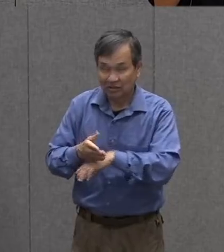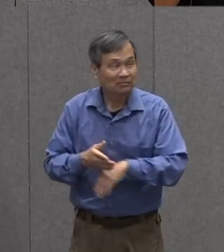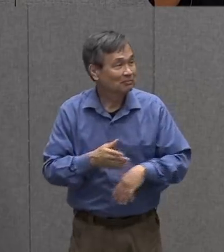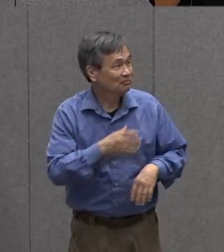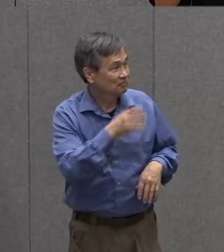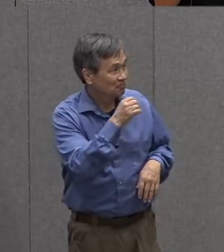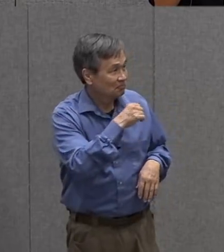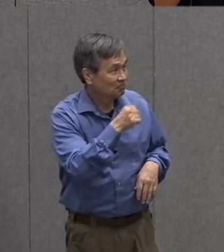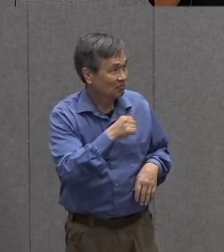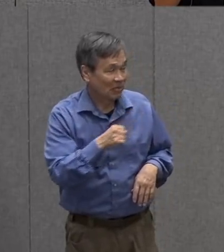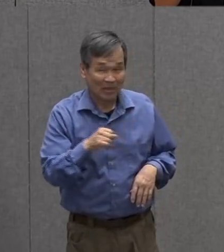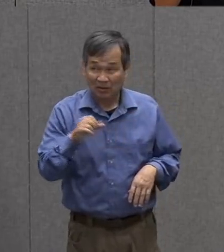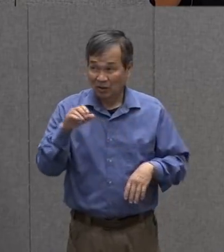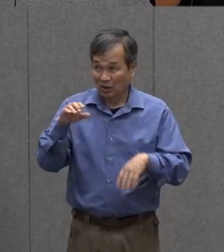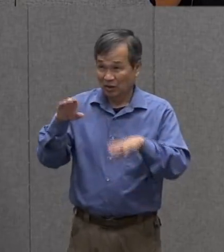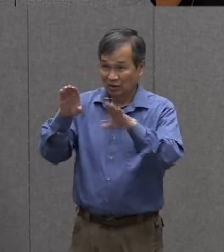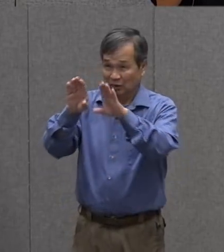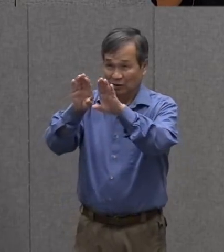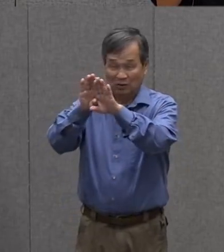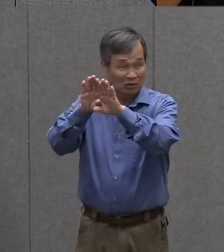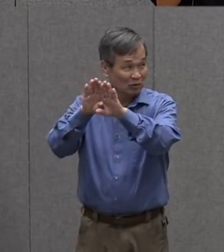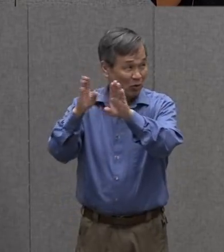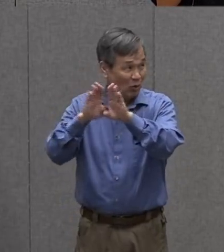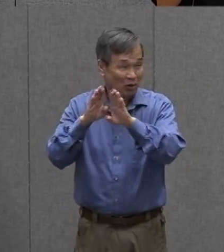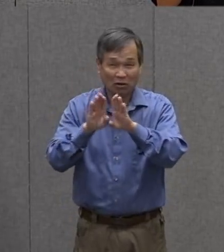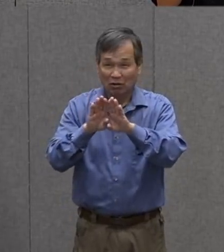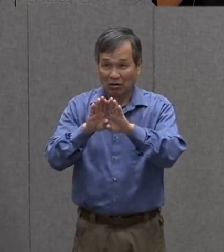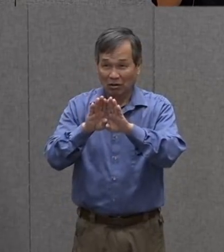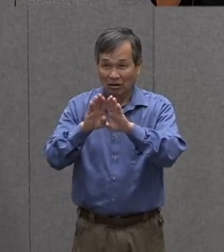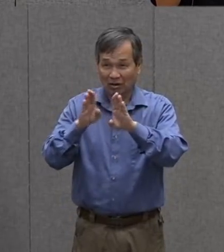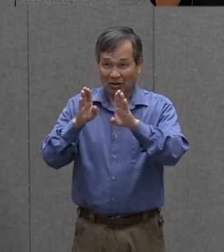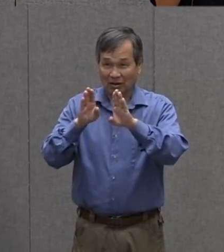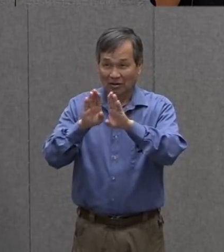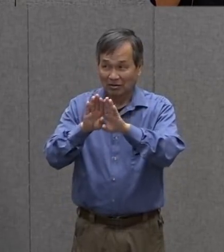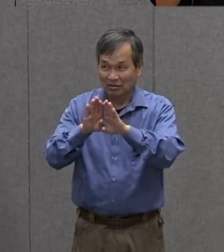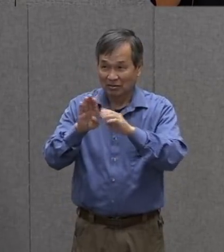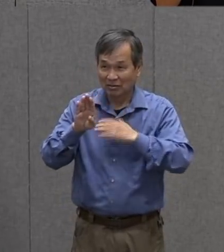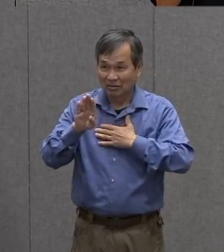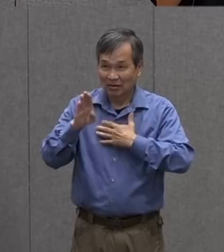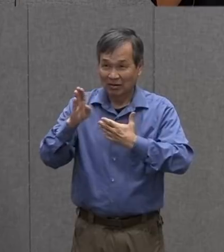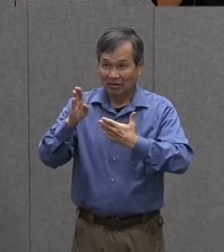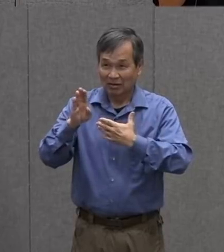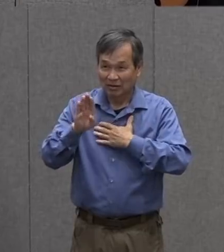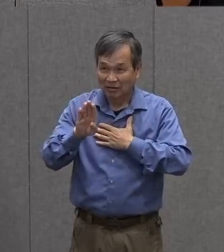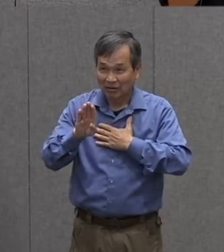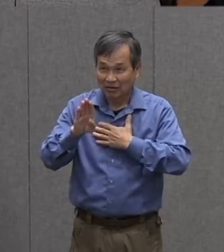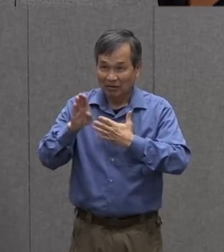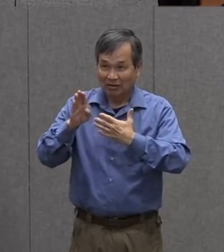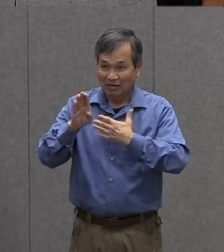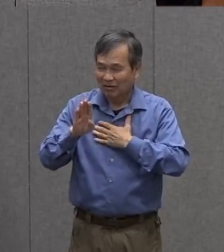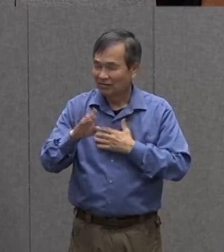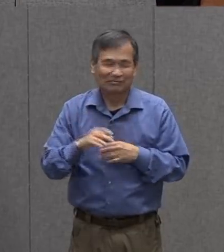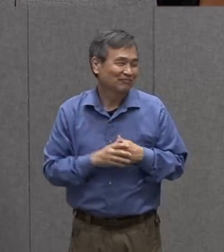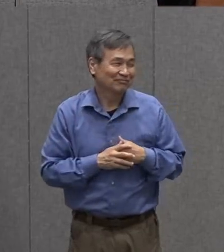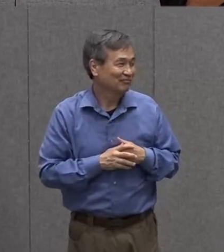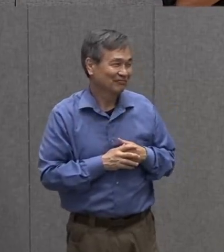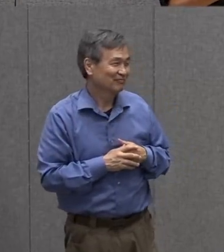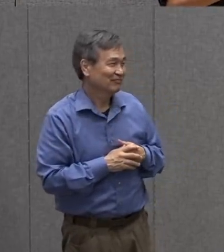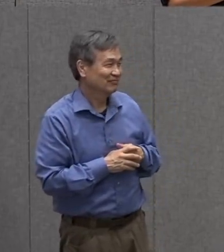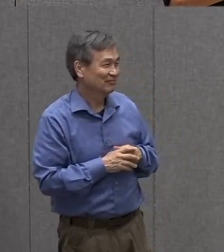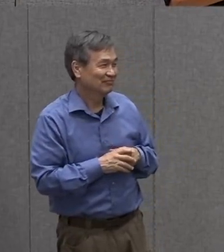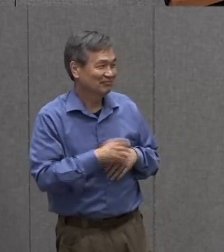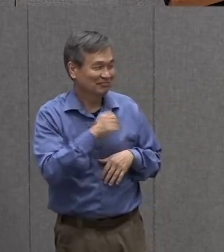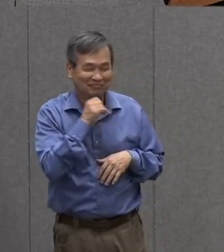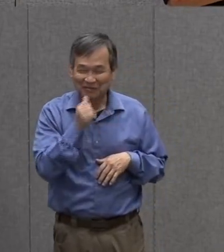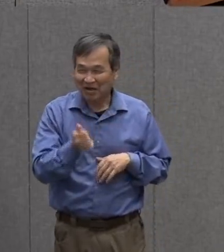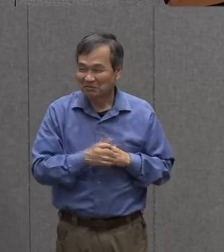it's is it breathing is it living now no no it's not this helps i think